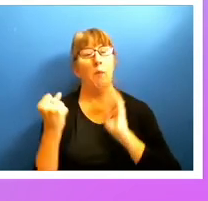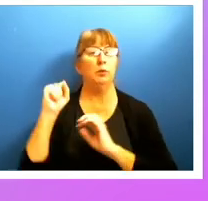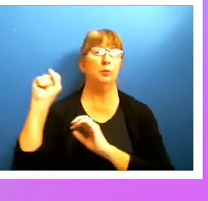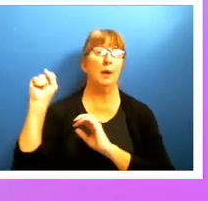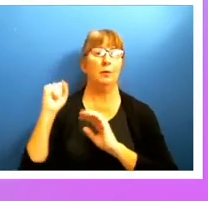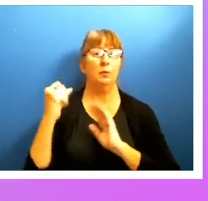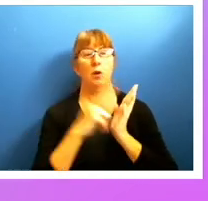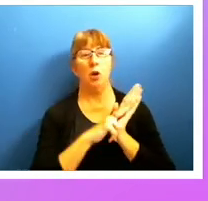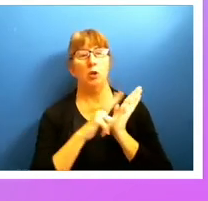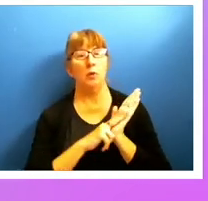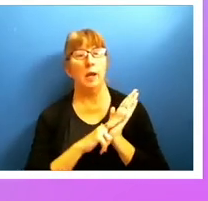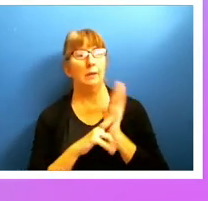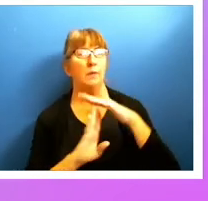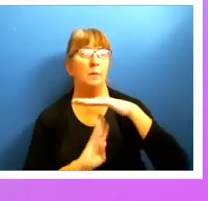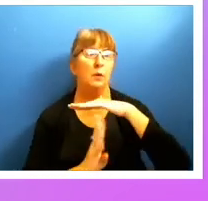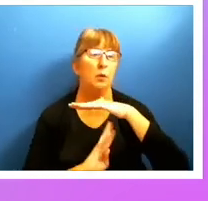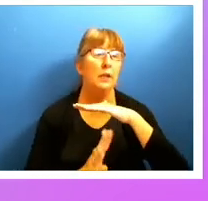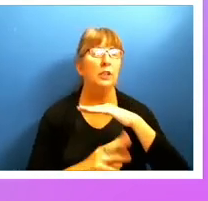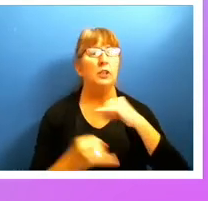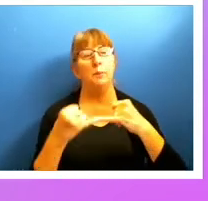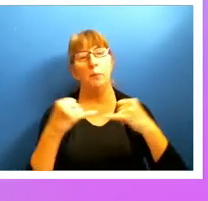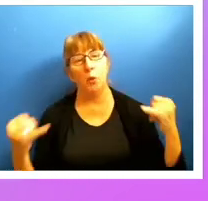calls to halt firearm sales.